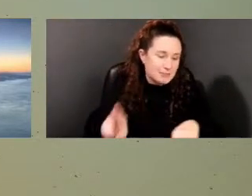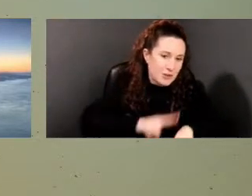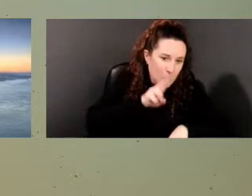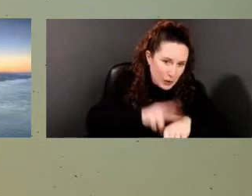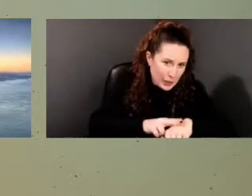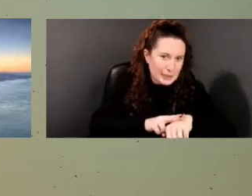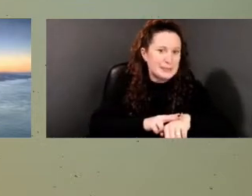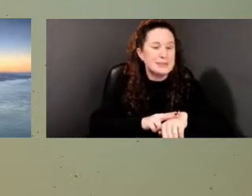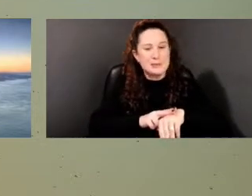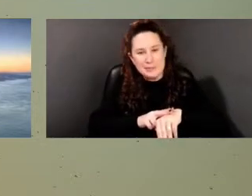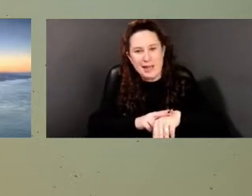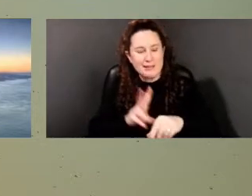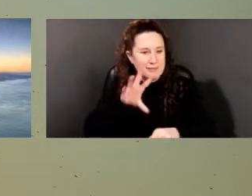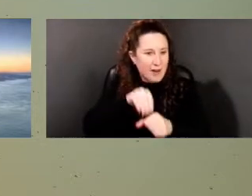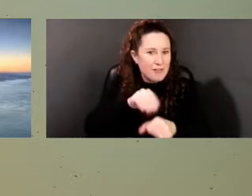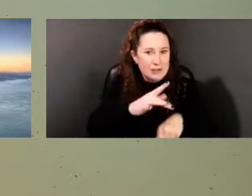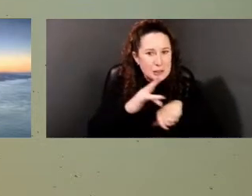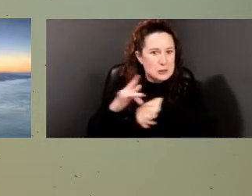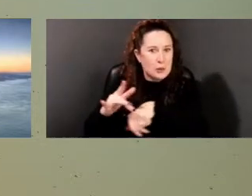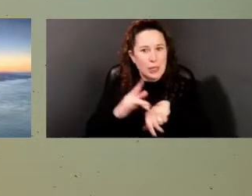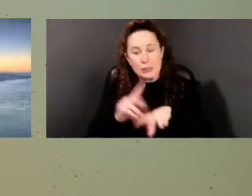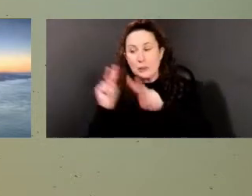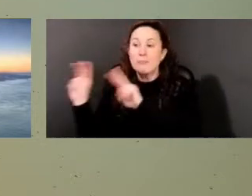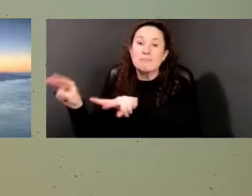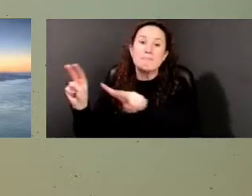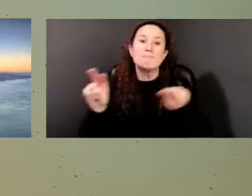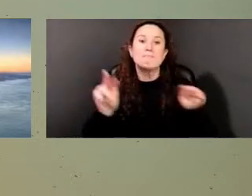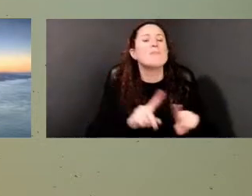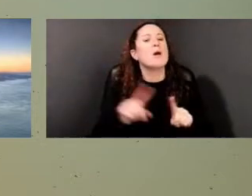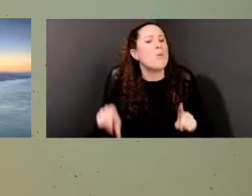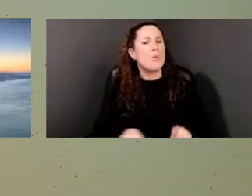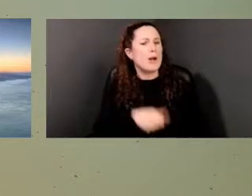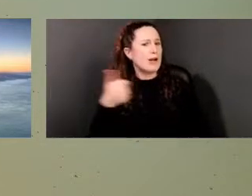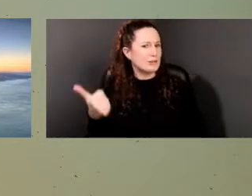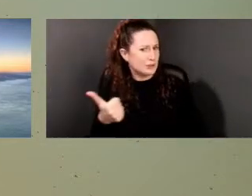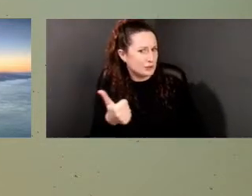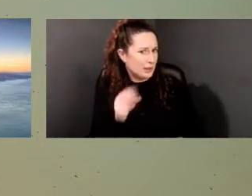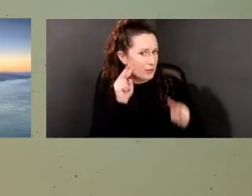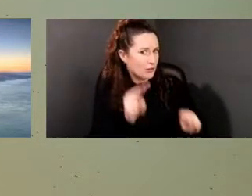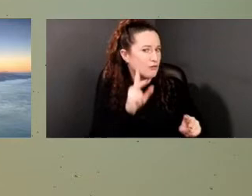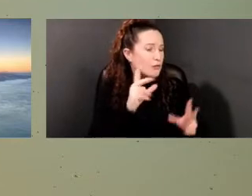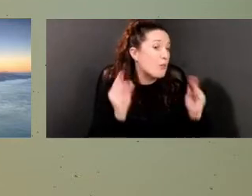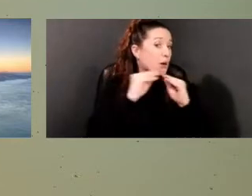and being part of your tour. But where do we find that information?